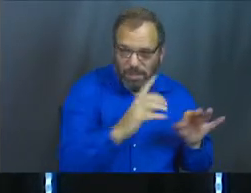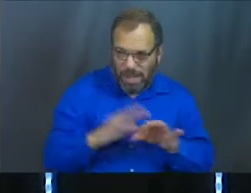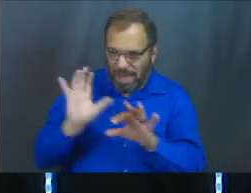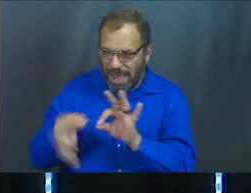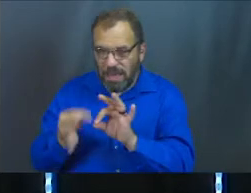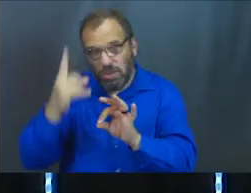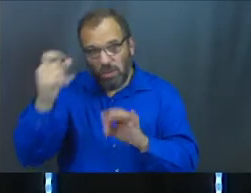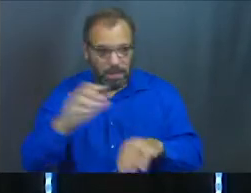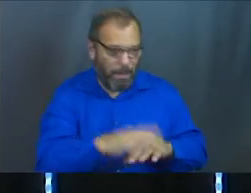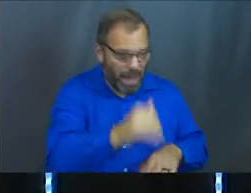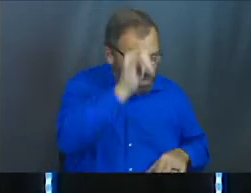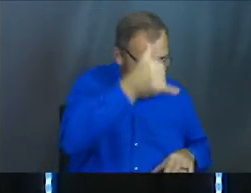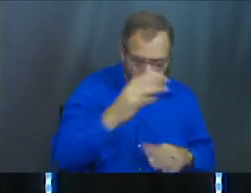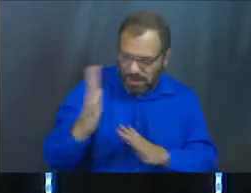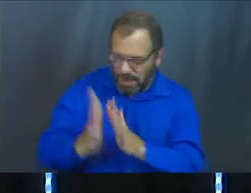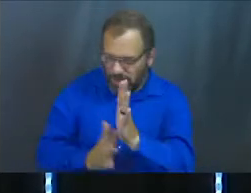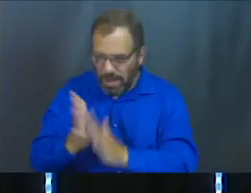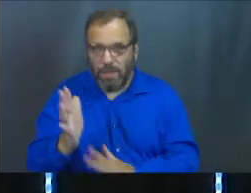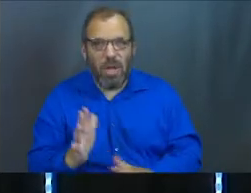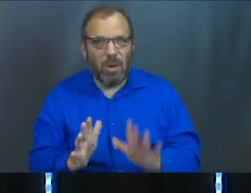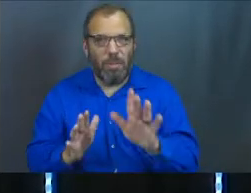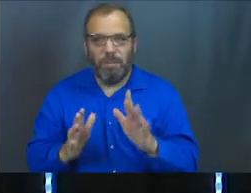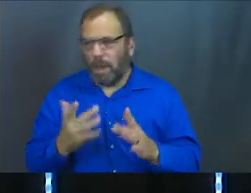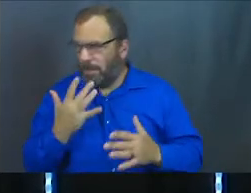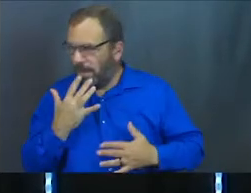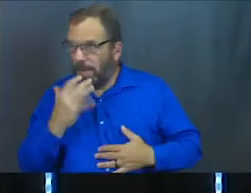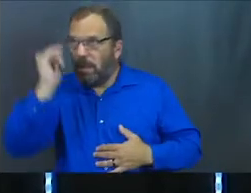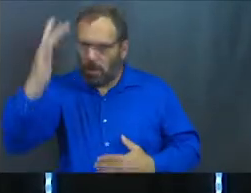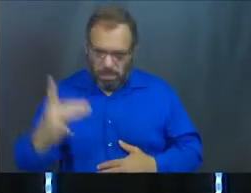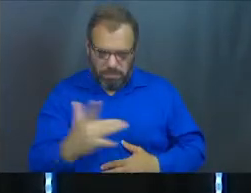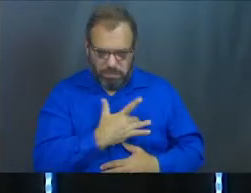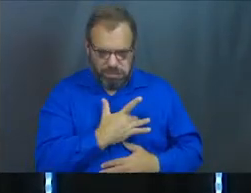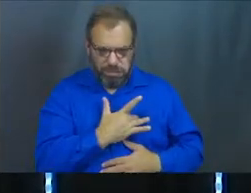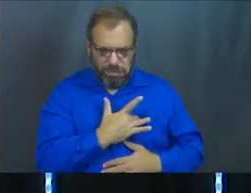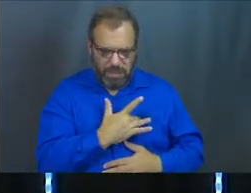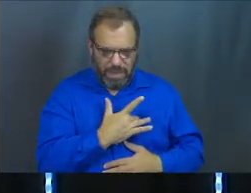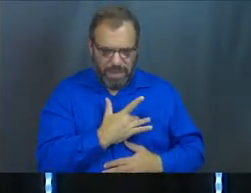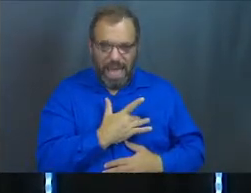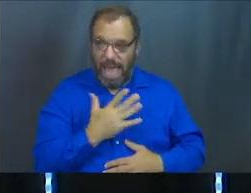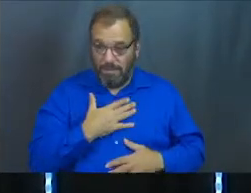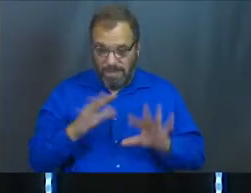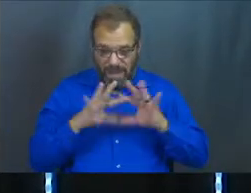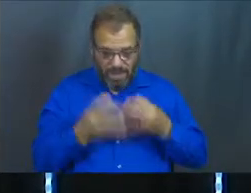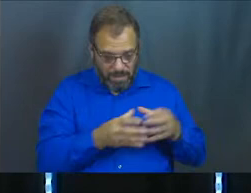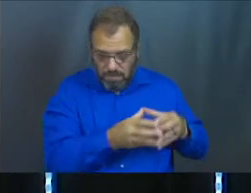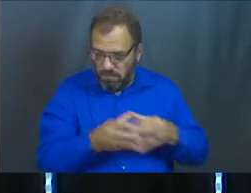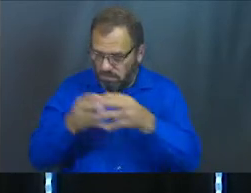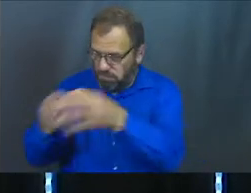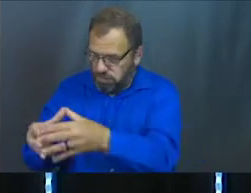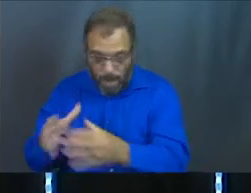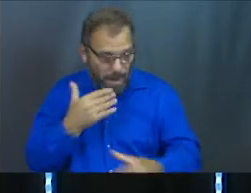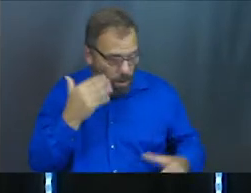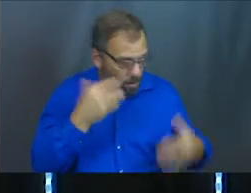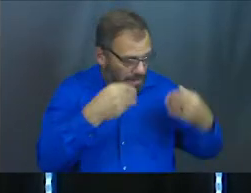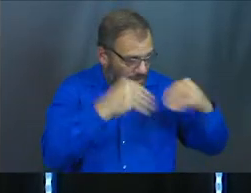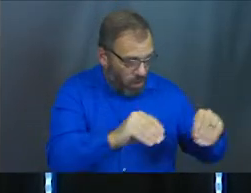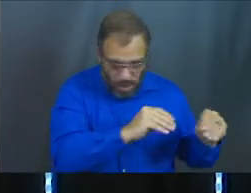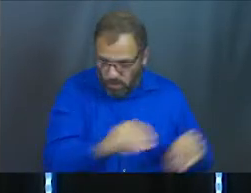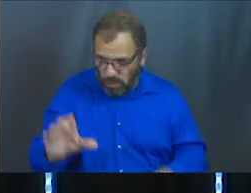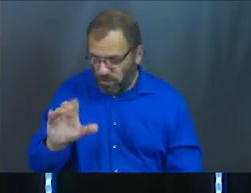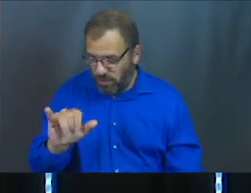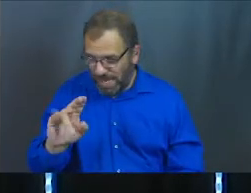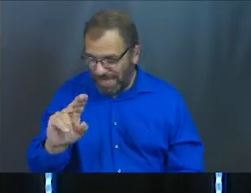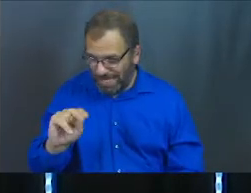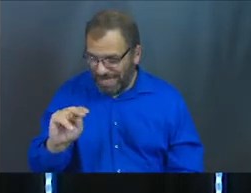Like, if you get a special leading from God, and I need to uproot my family, put the house on the market, and move everybody to Cincinnati